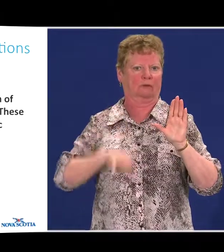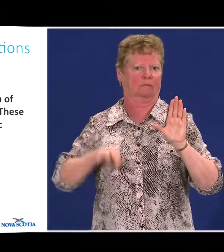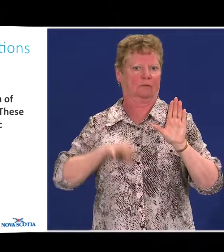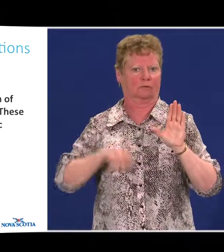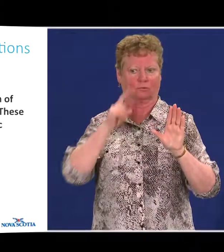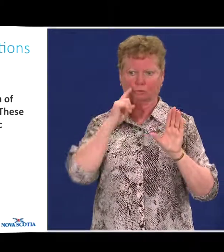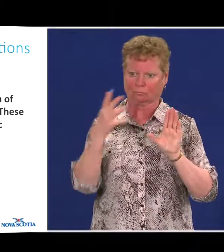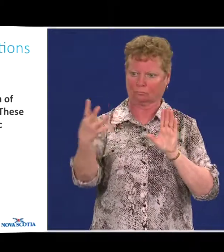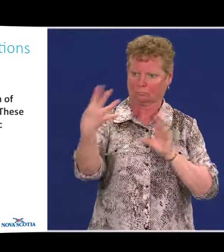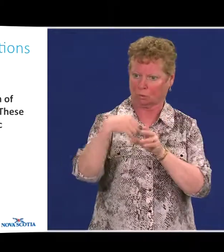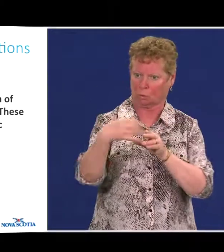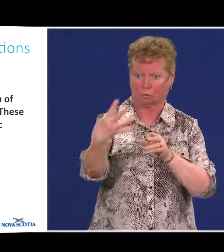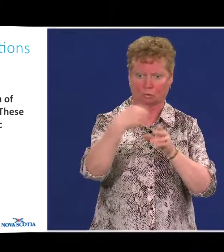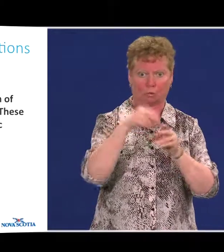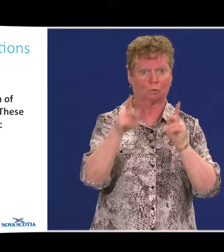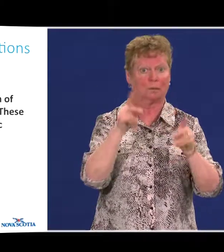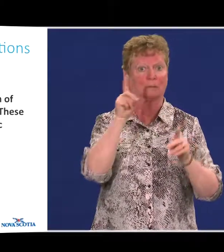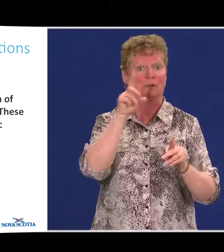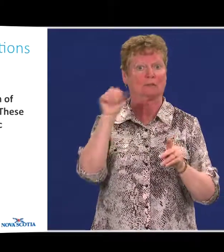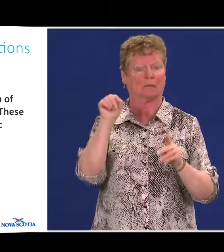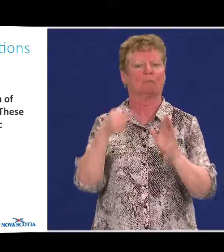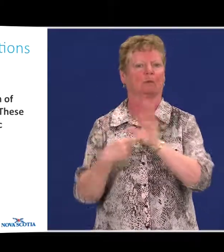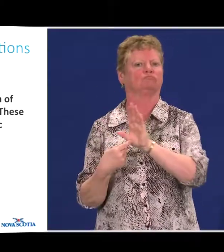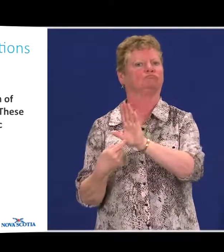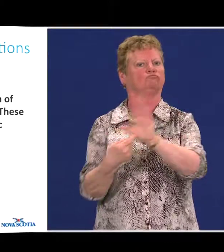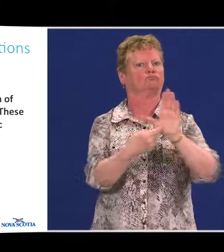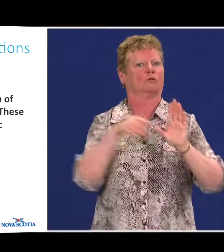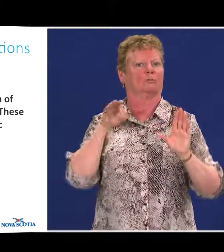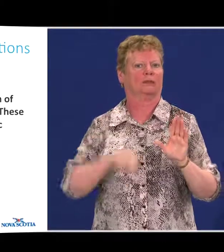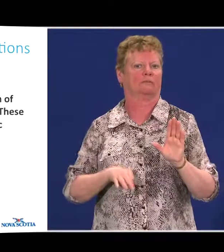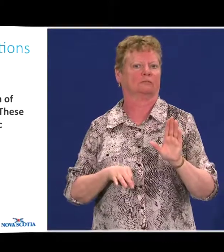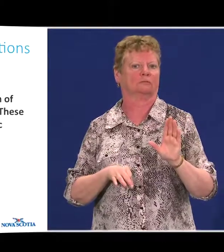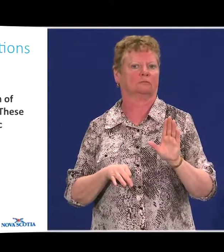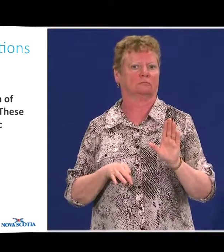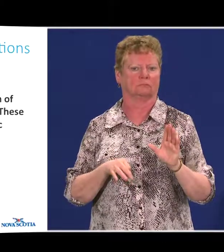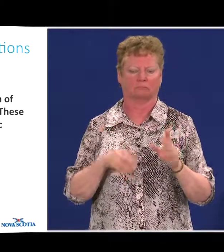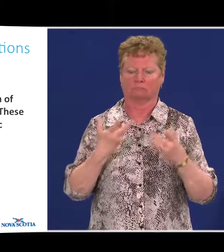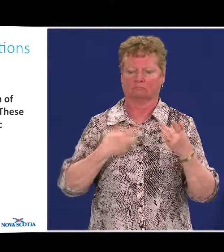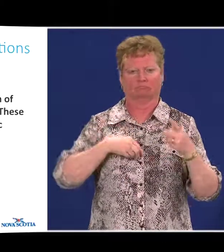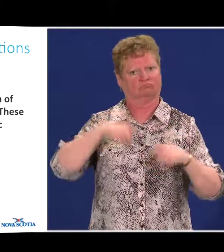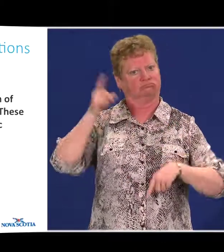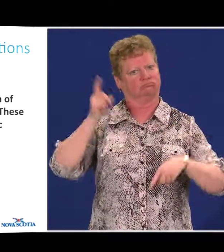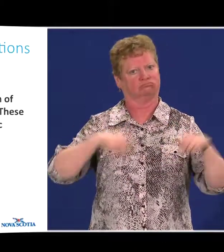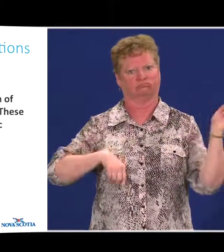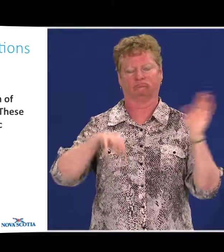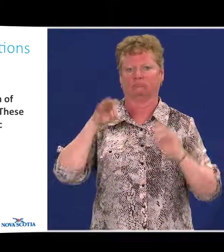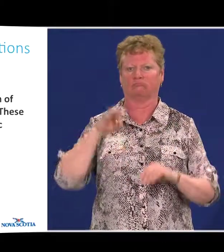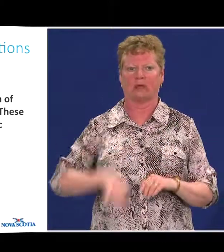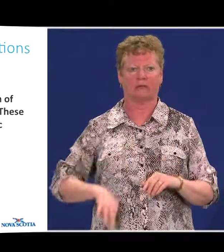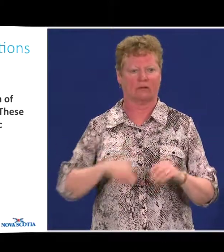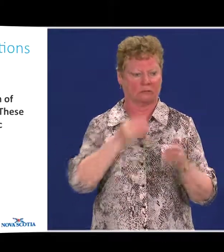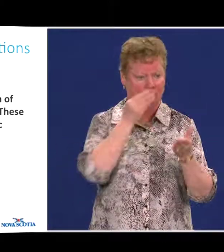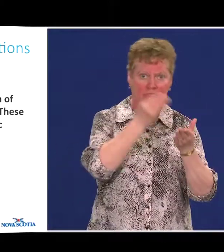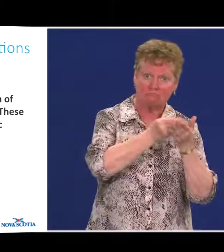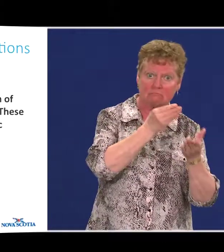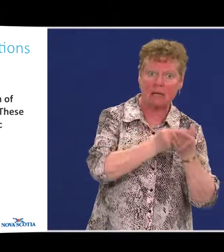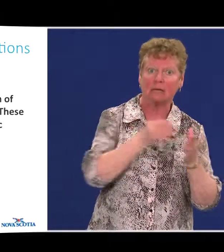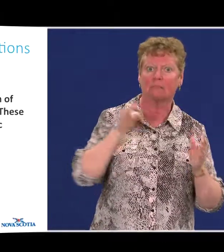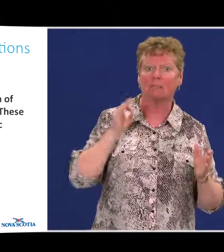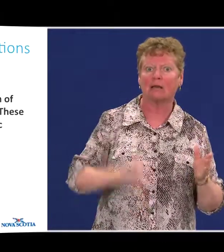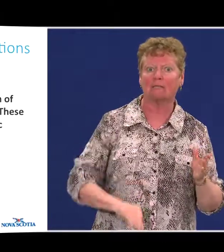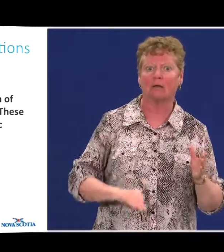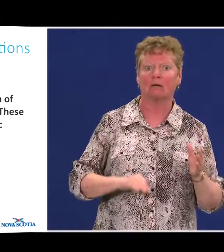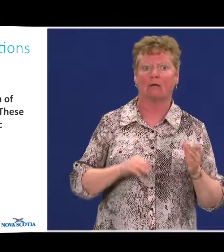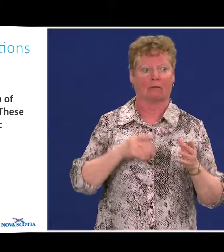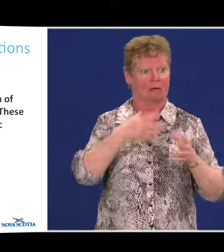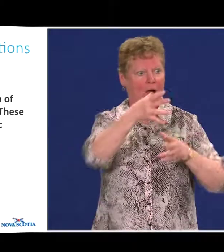persons with disabilities within Nova Scotia. These benefits are wide ranging, from the economic benefits of increased